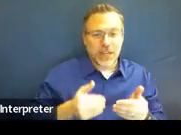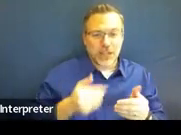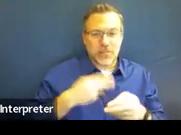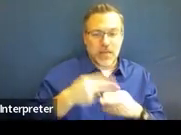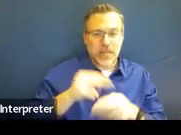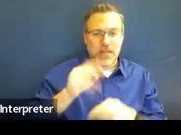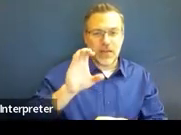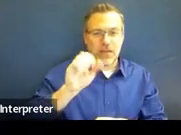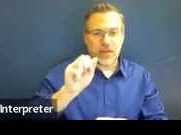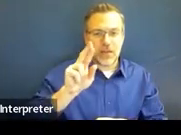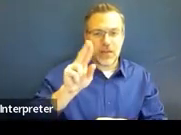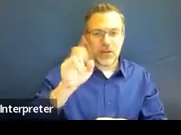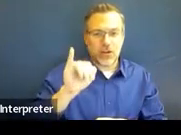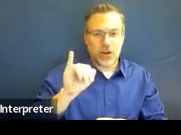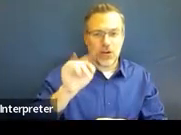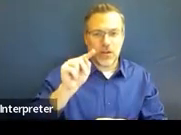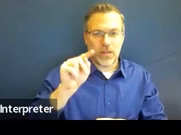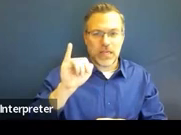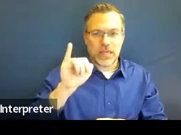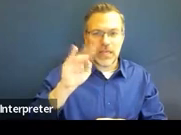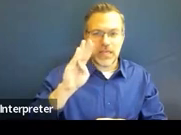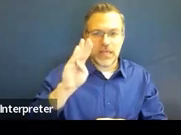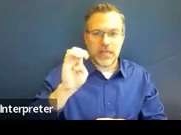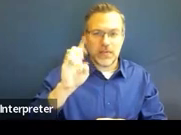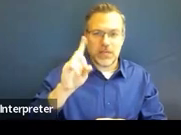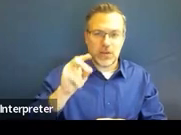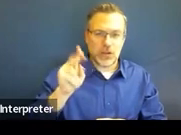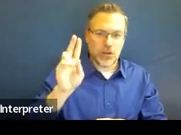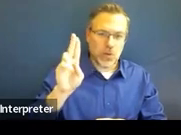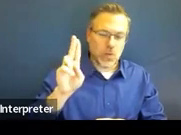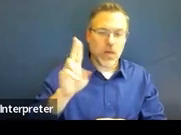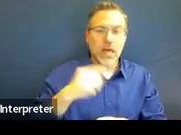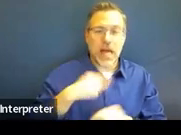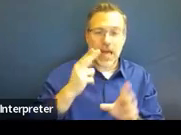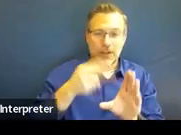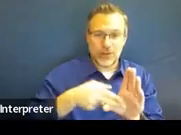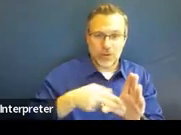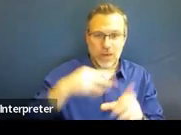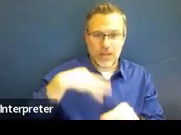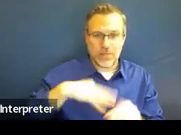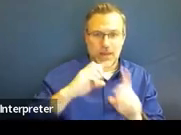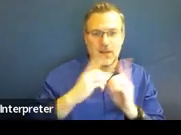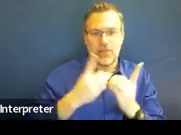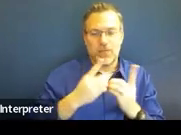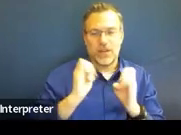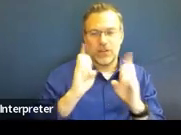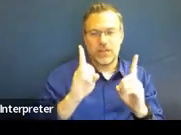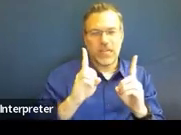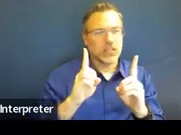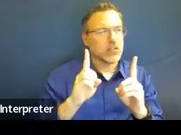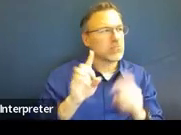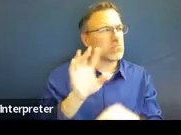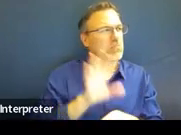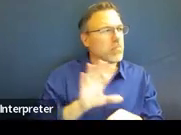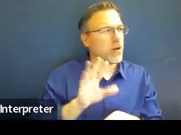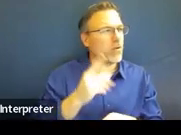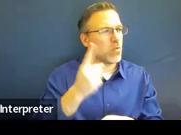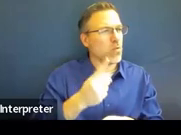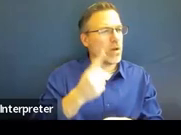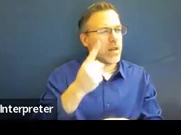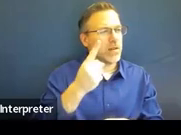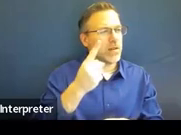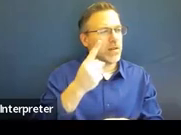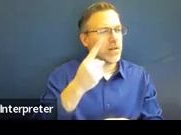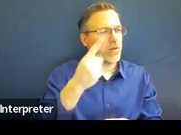Carly Thibodeau. I joined the department, the main Department of Education and this team just about a year and a half ago. And